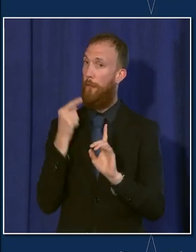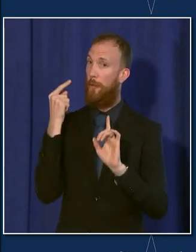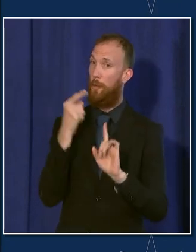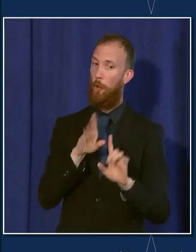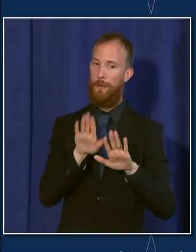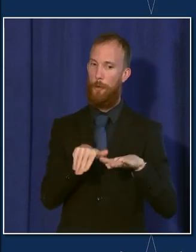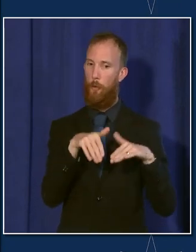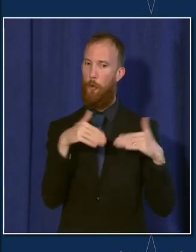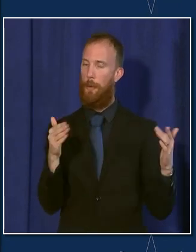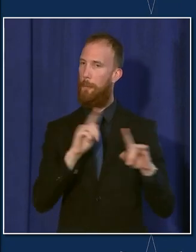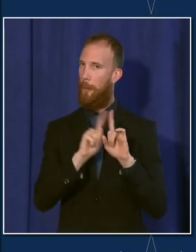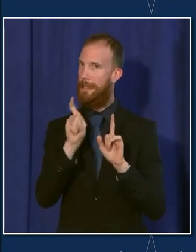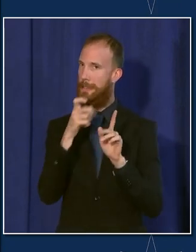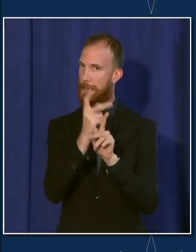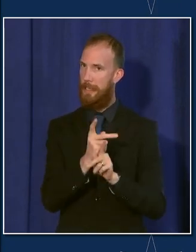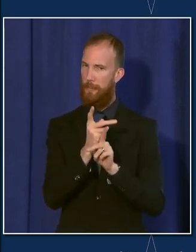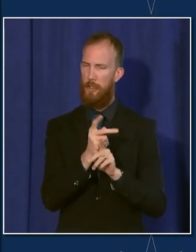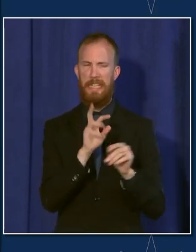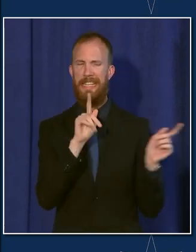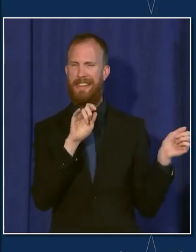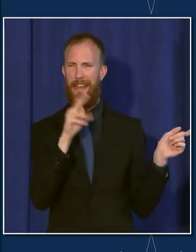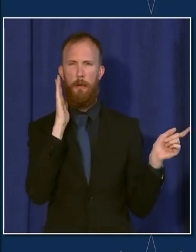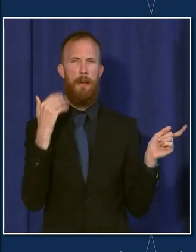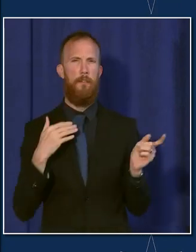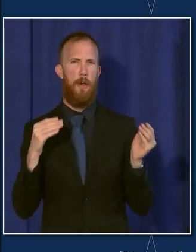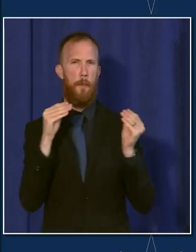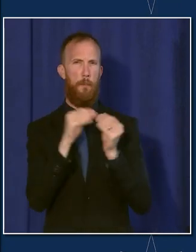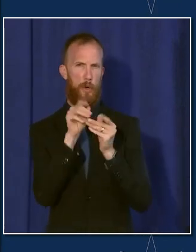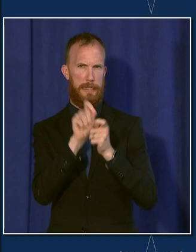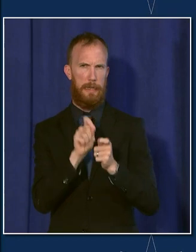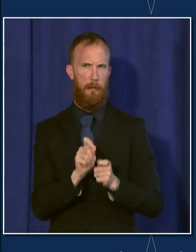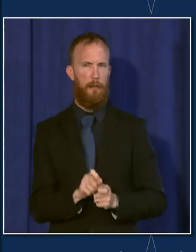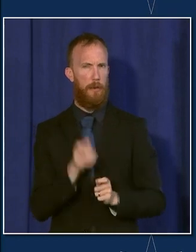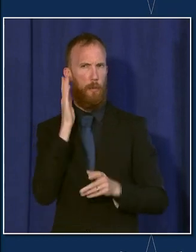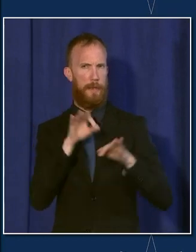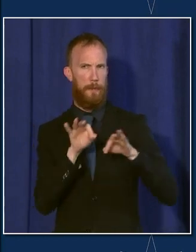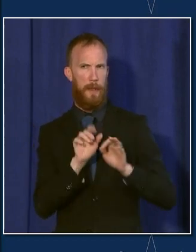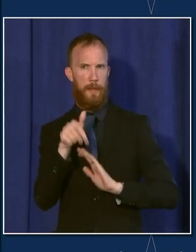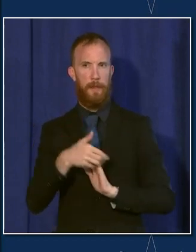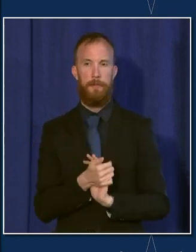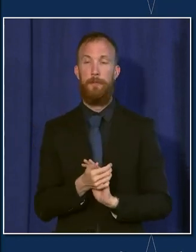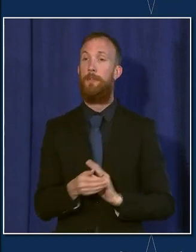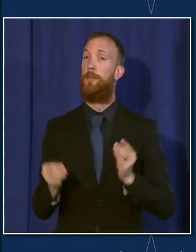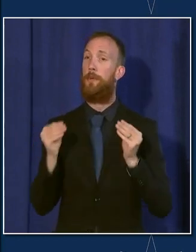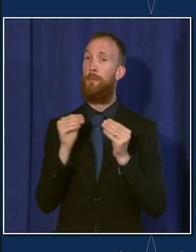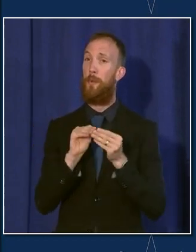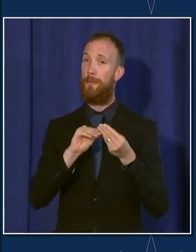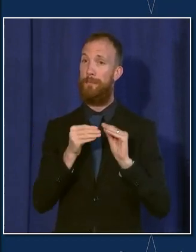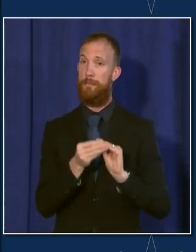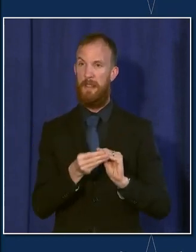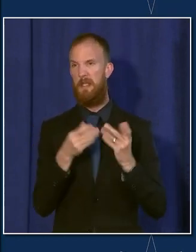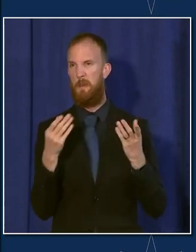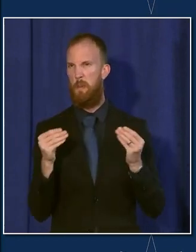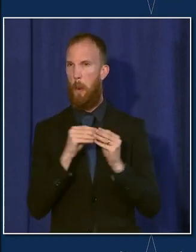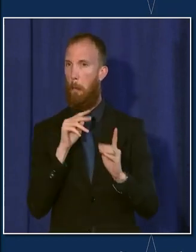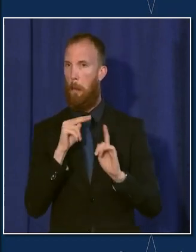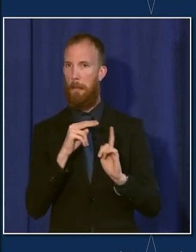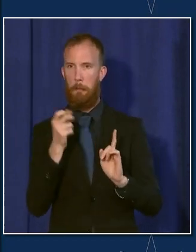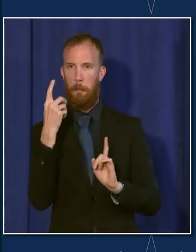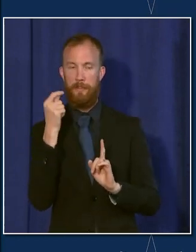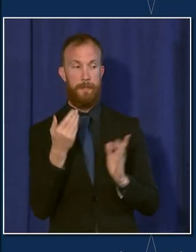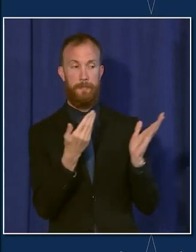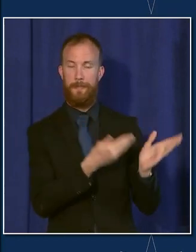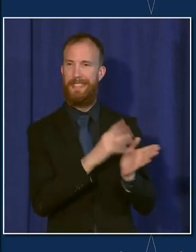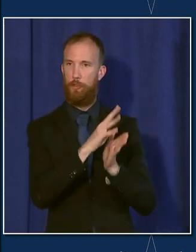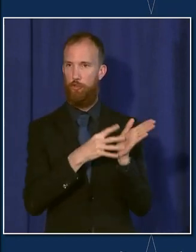Ken will give some more details about the mask mandate in a minute. To talk about the rest of the data and put it in some perspective. This is a graph and we will